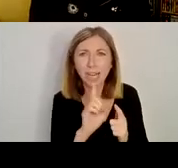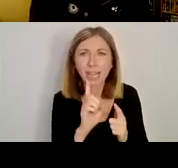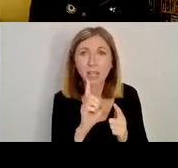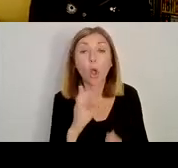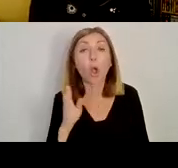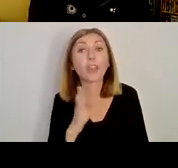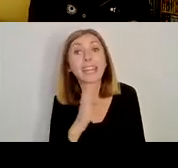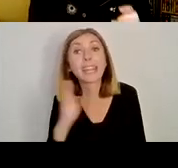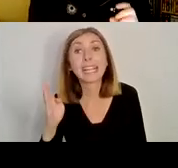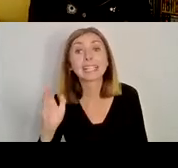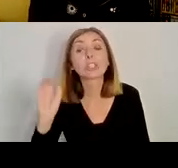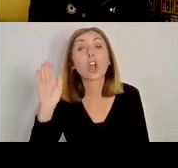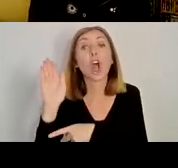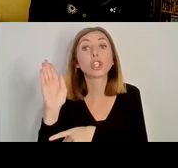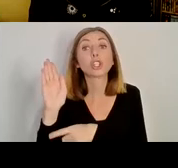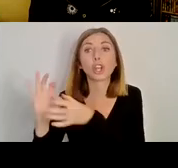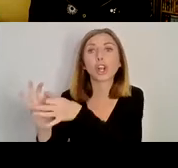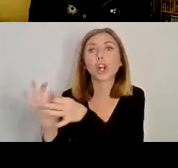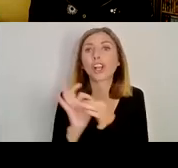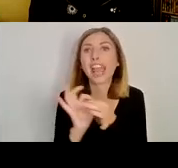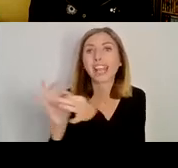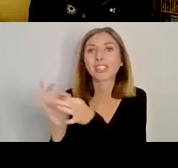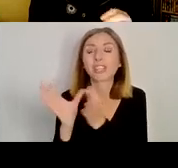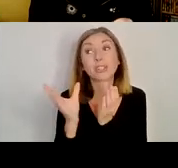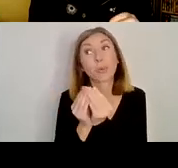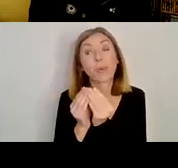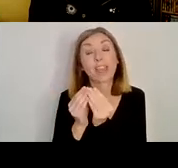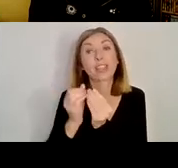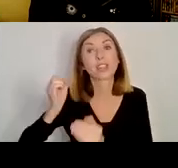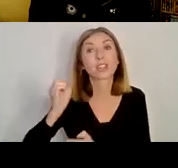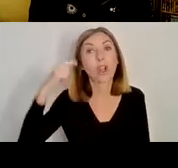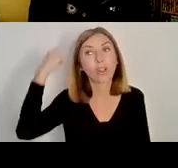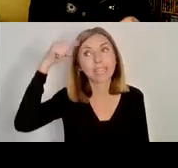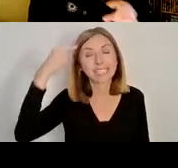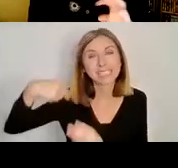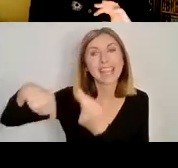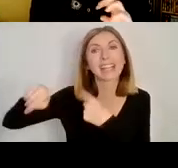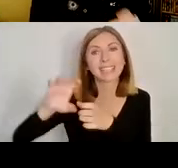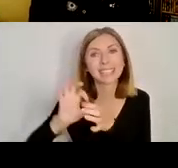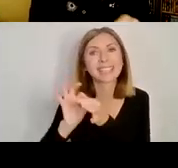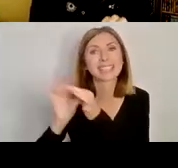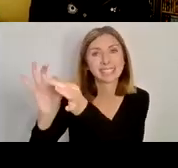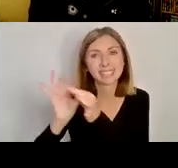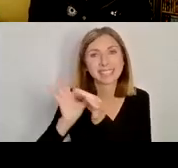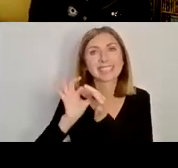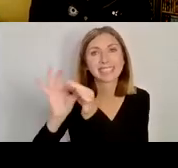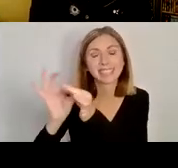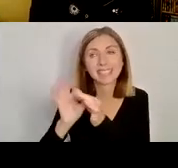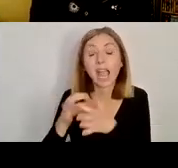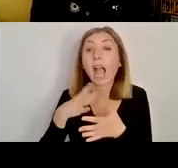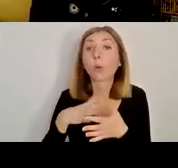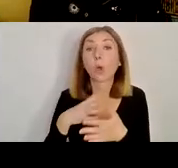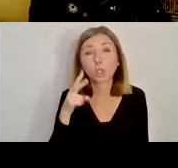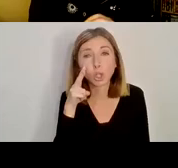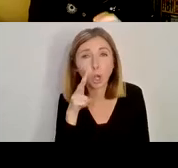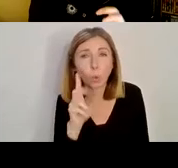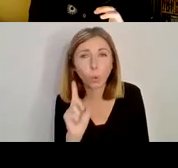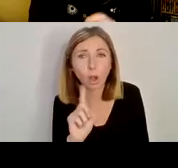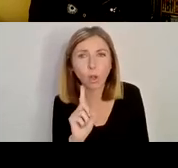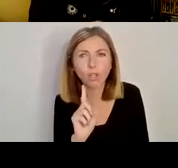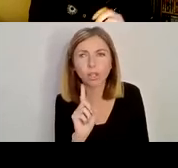Ulster connections, that with Saints in Scotland. I also wanted to look at where I think there's further possible connections